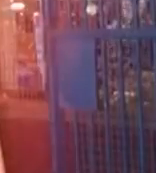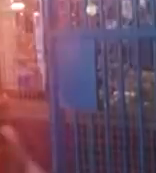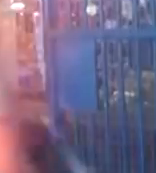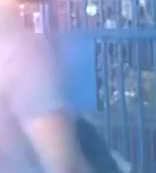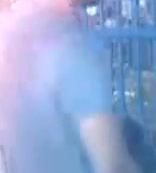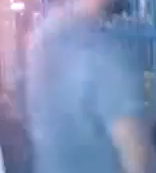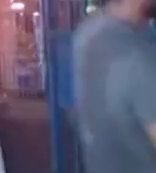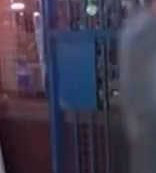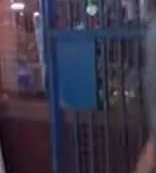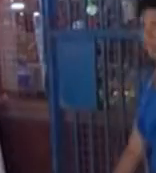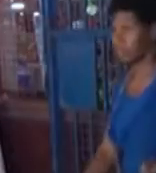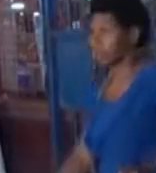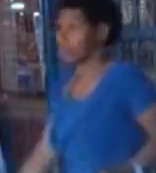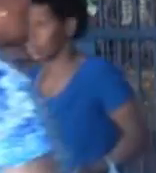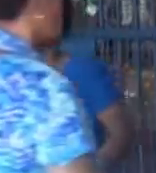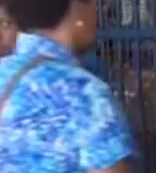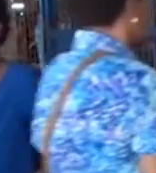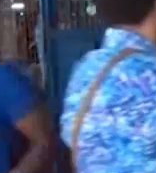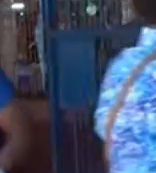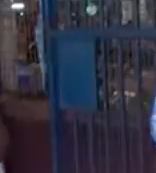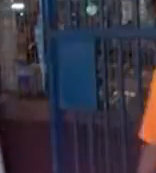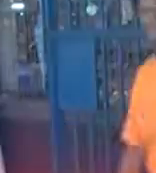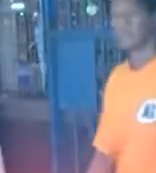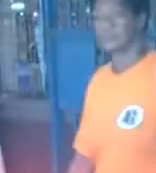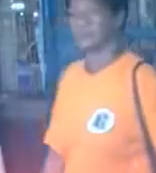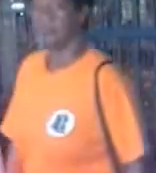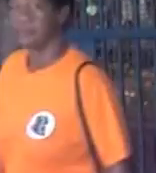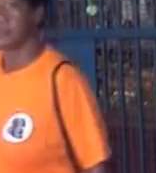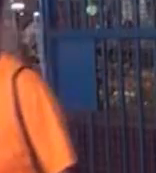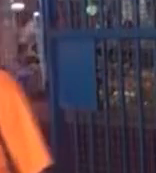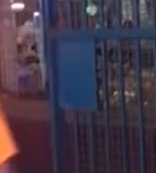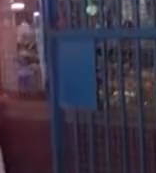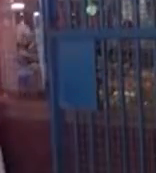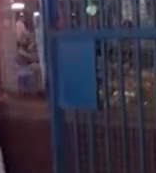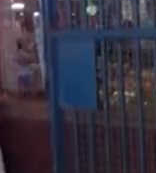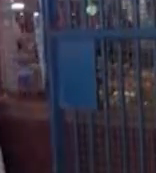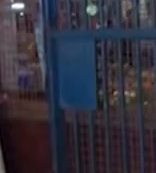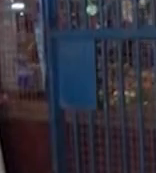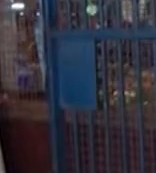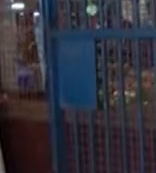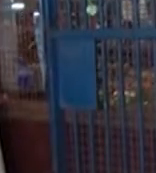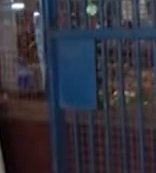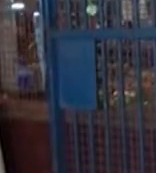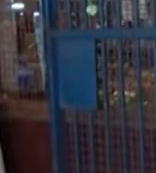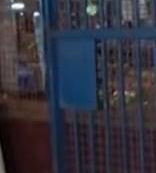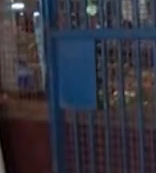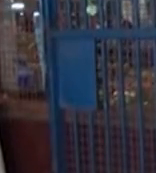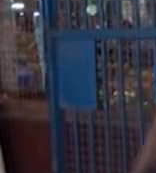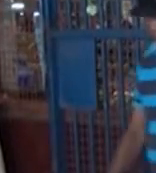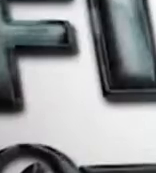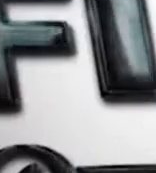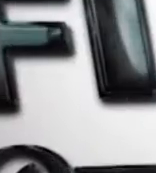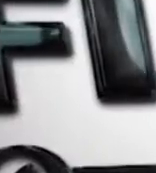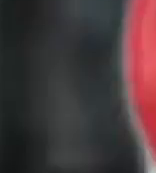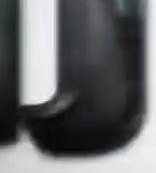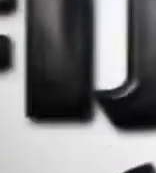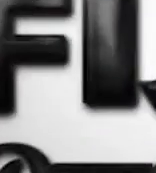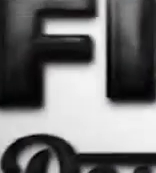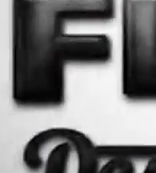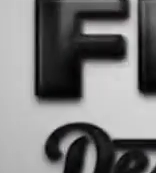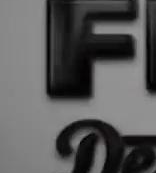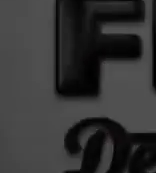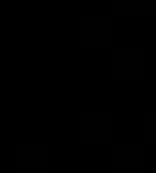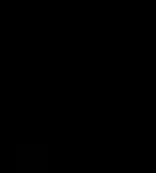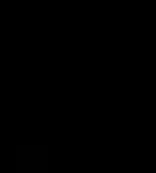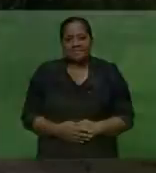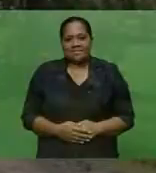Kumar Samir Naikar, Bungo Alibu Latoka, Radio Fiji 2 mein purana gana laghe, ame bhot achcha laghe. Radio Fiji